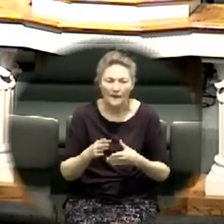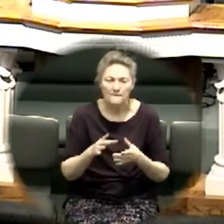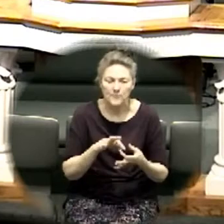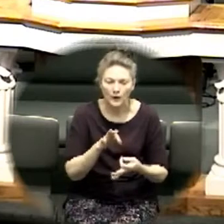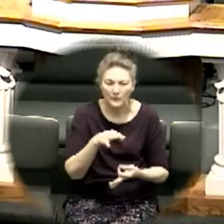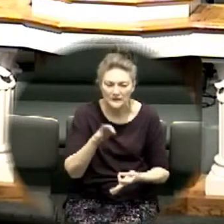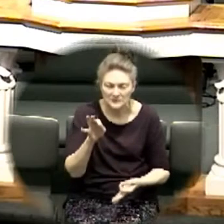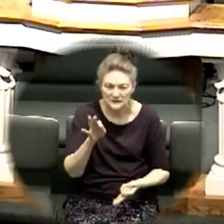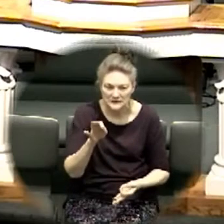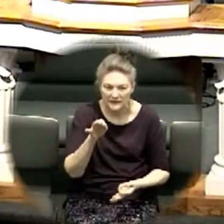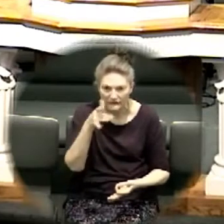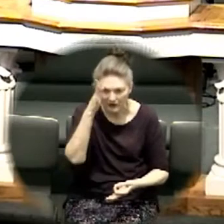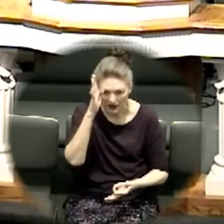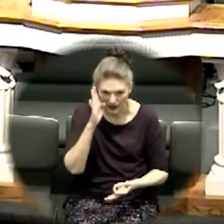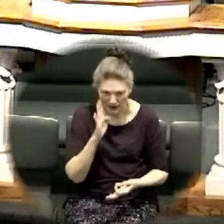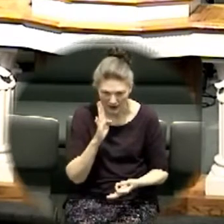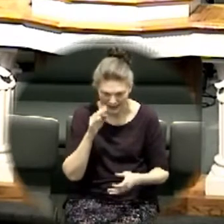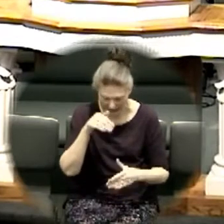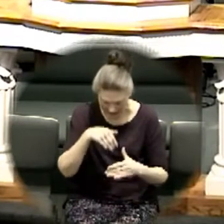of god down into the water